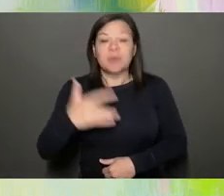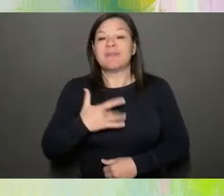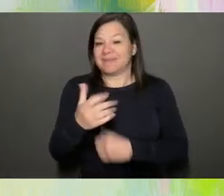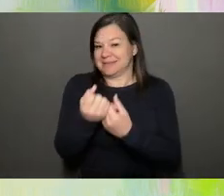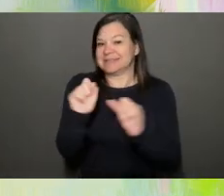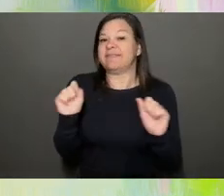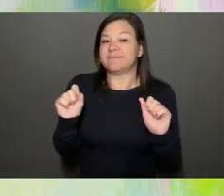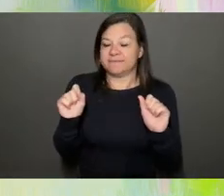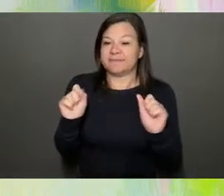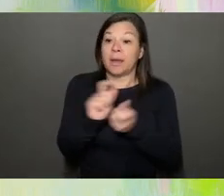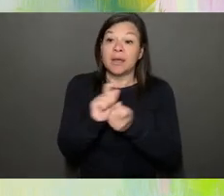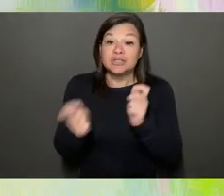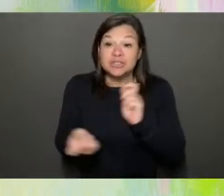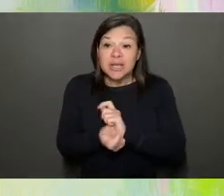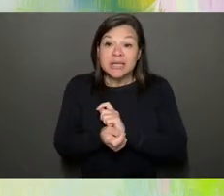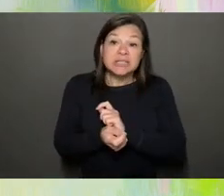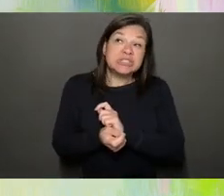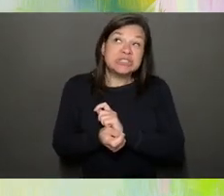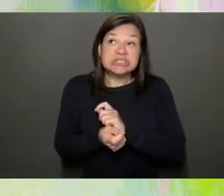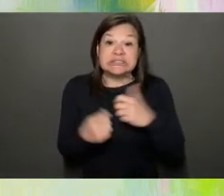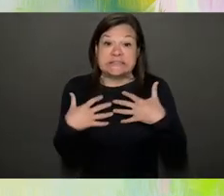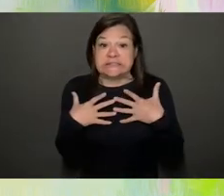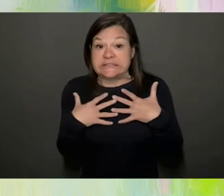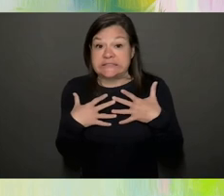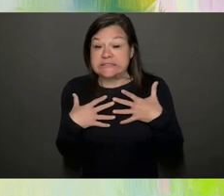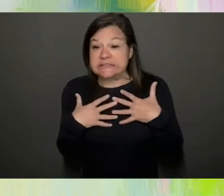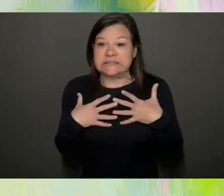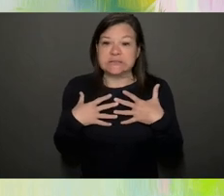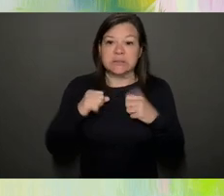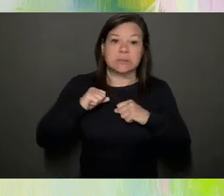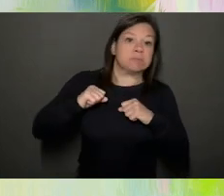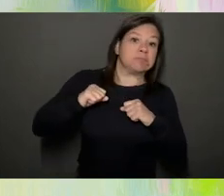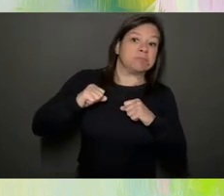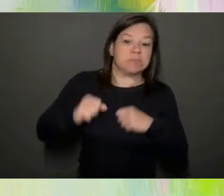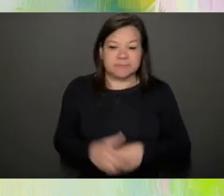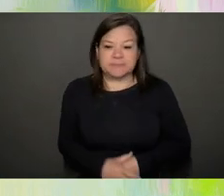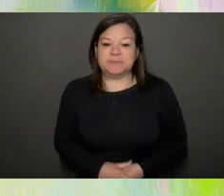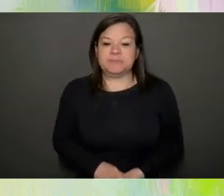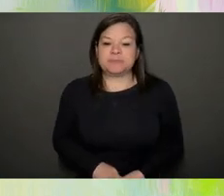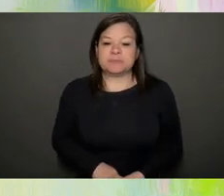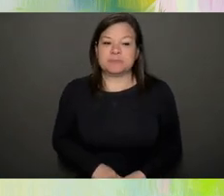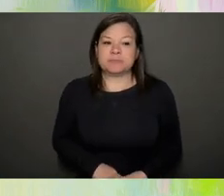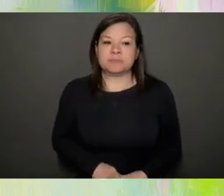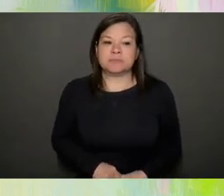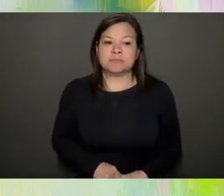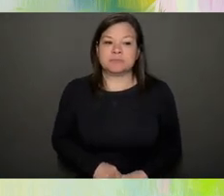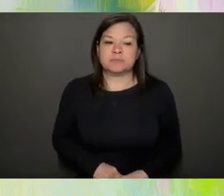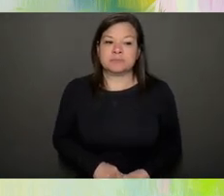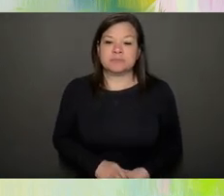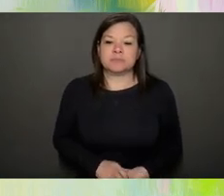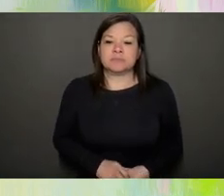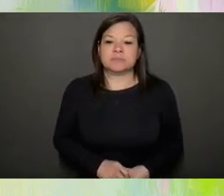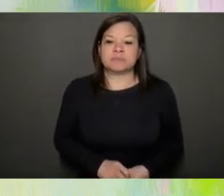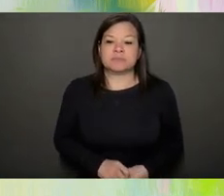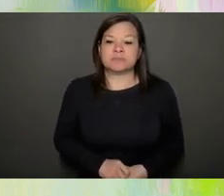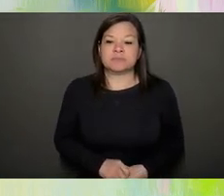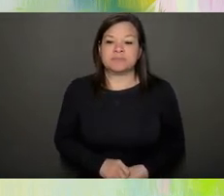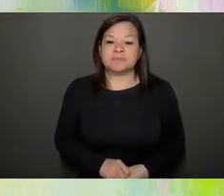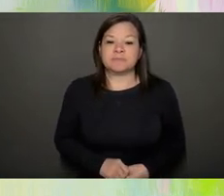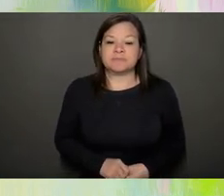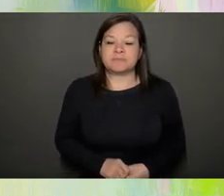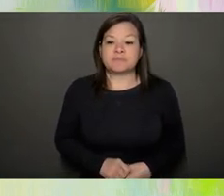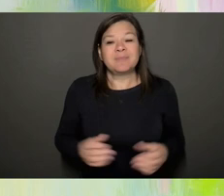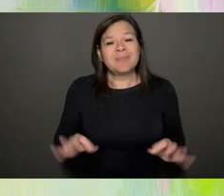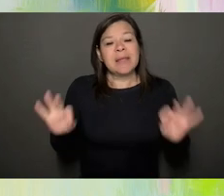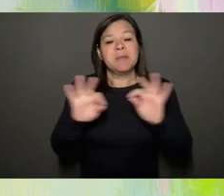sometimes feel a little bit scary or apprehensive. I think that it's important to remind all the